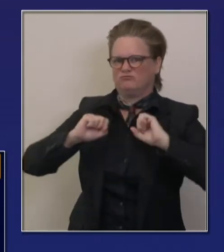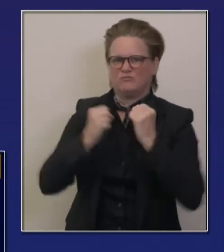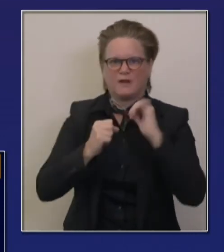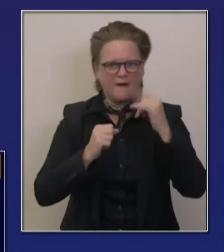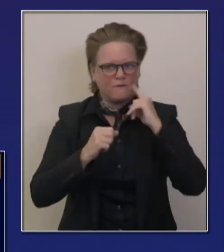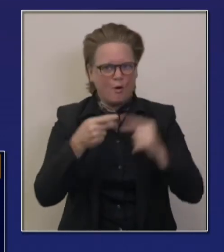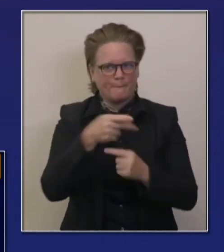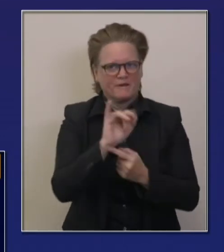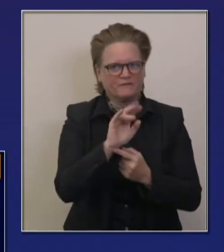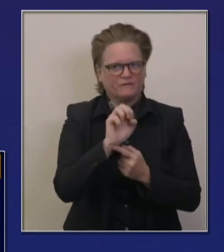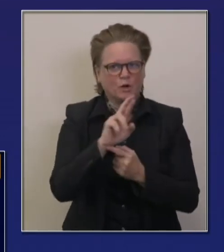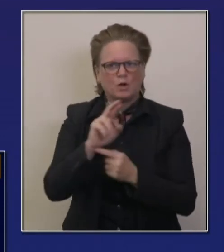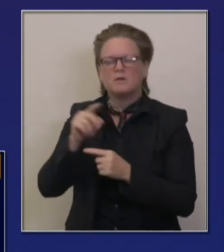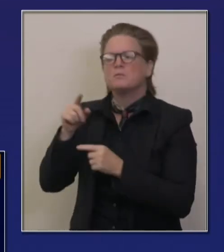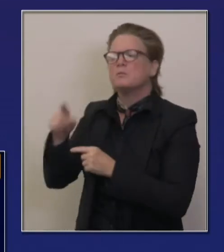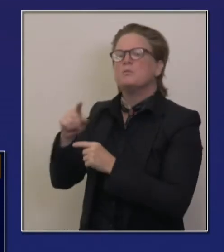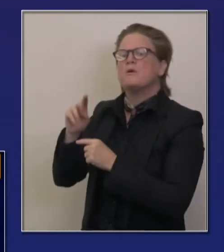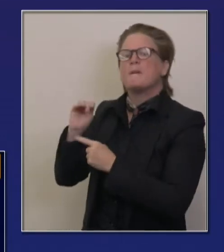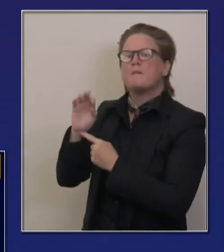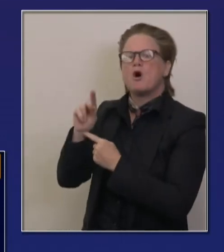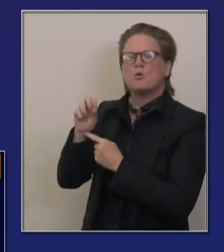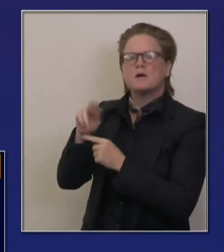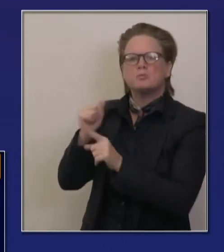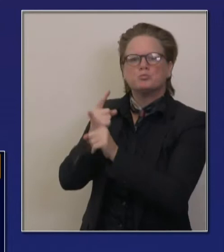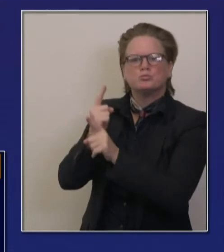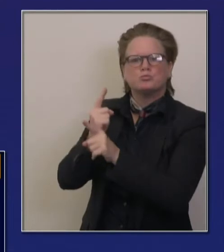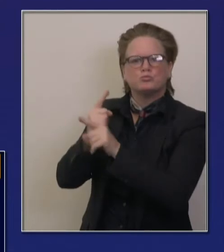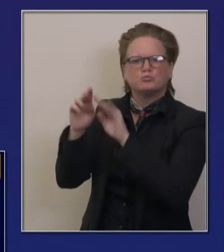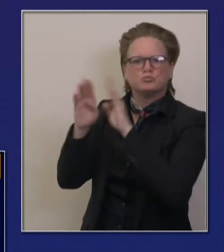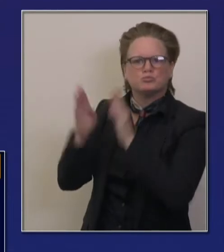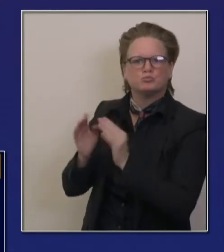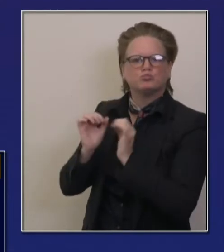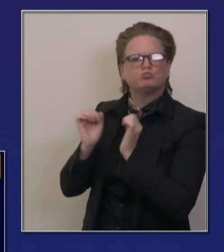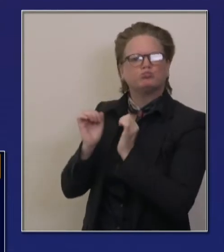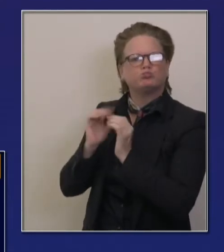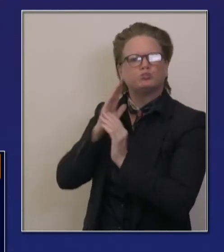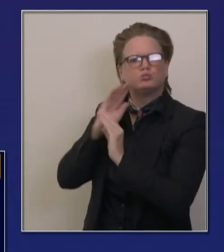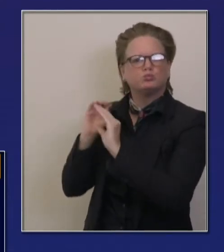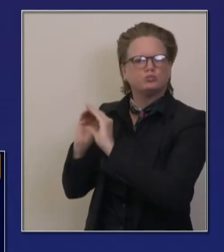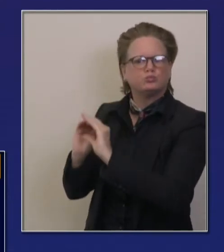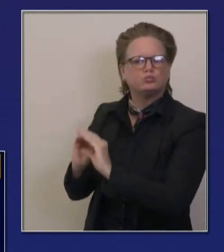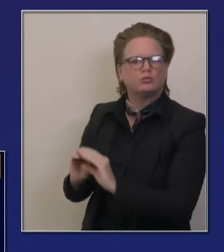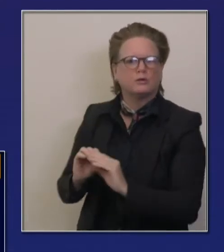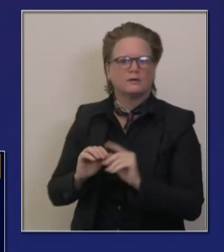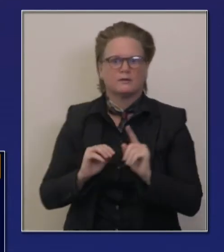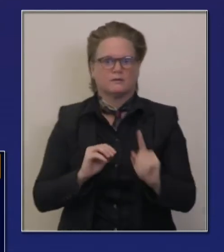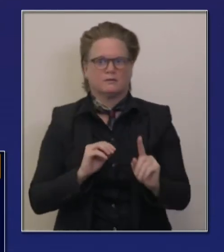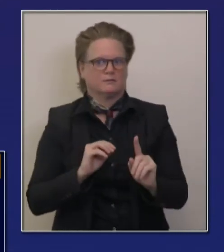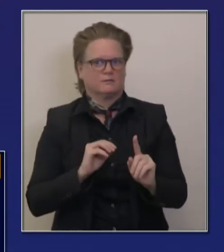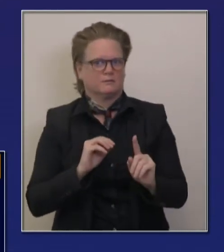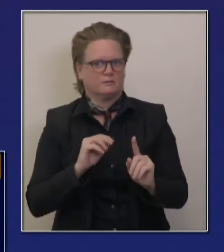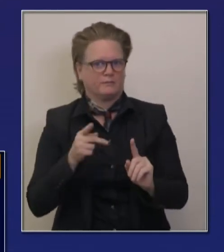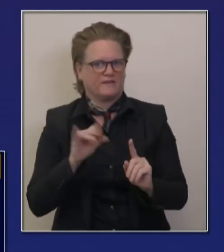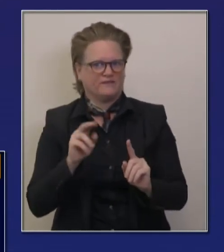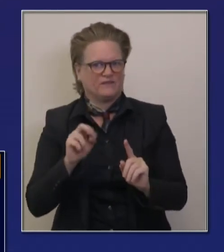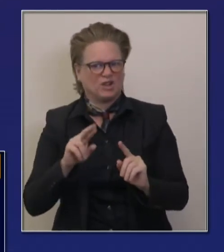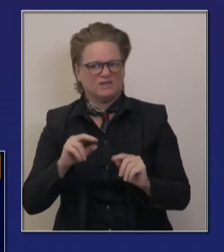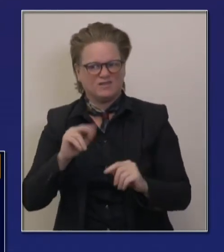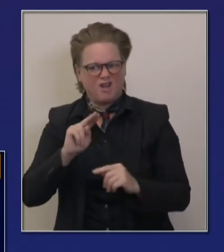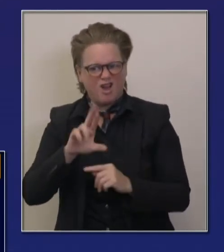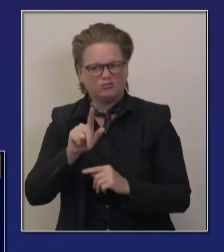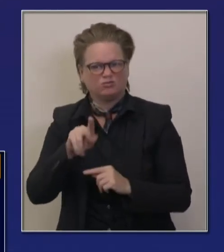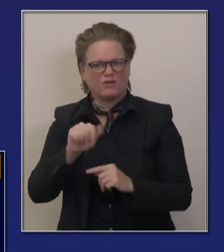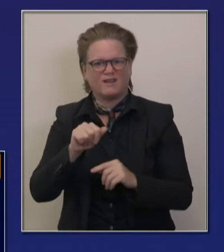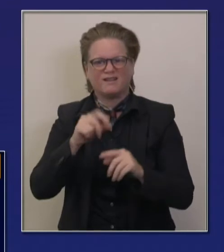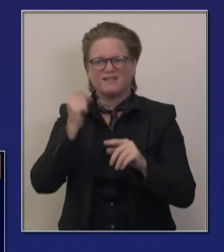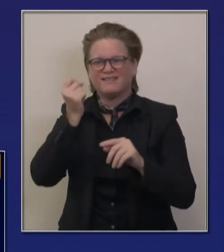on Monday. There you have it. It just gives you a sense of what these look like. Not pizza boxes with Moderna, and